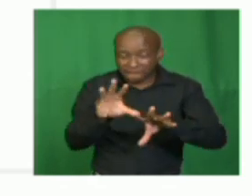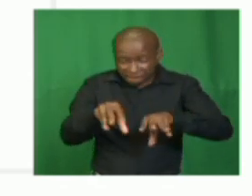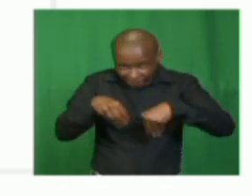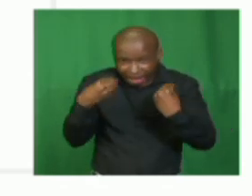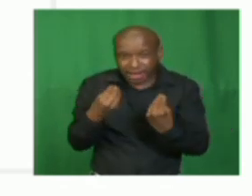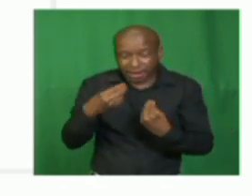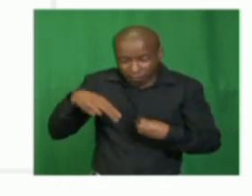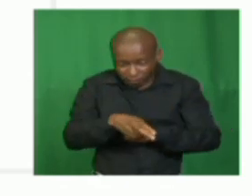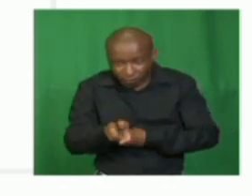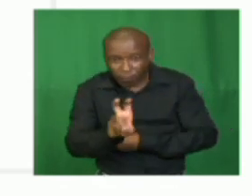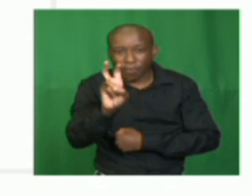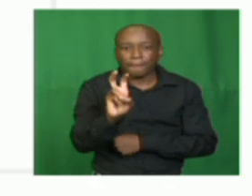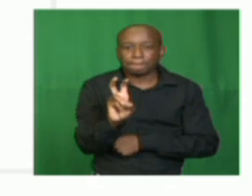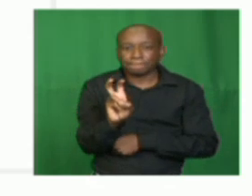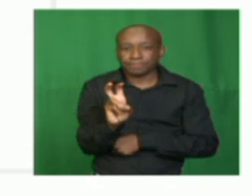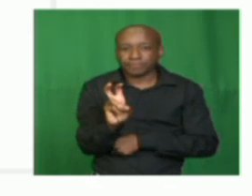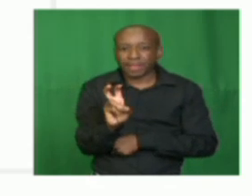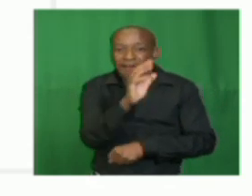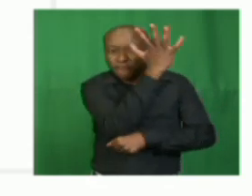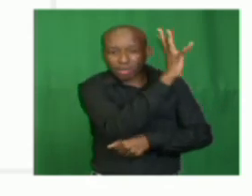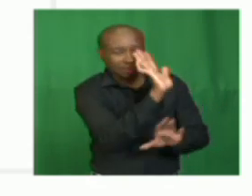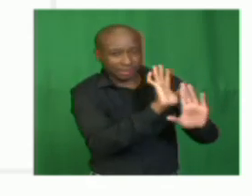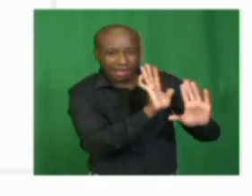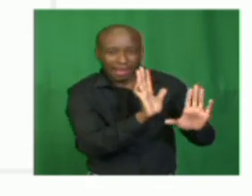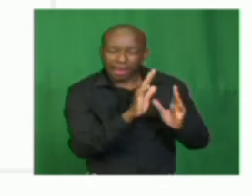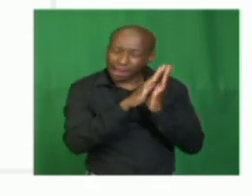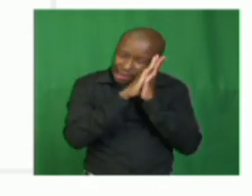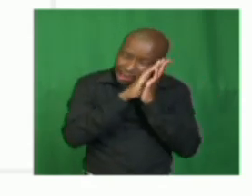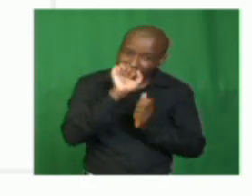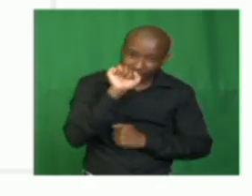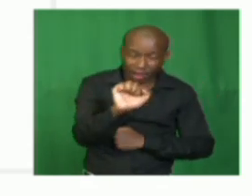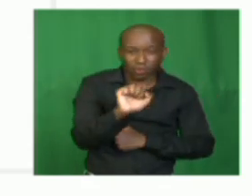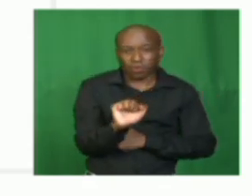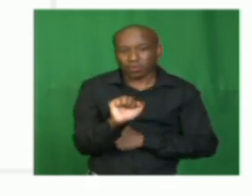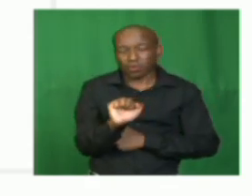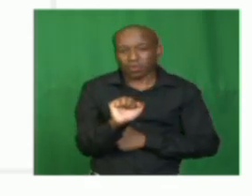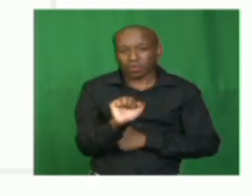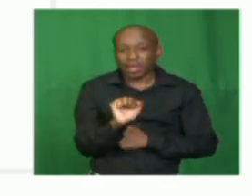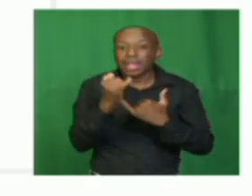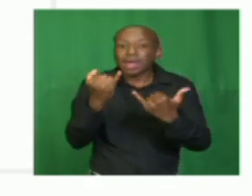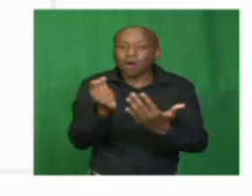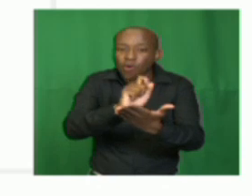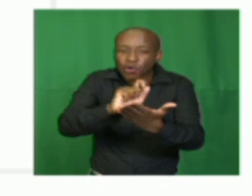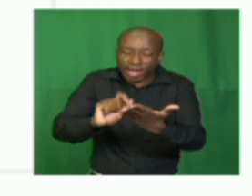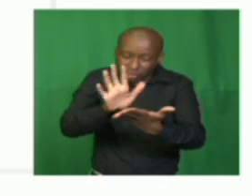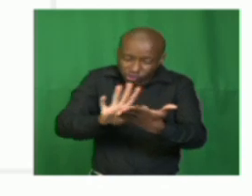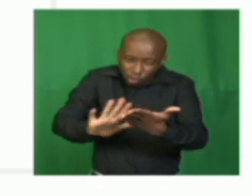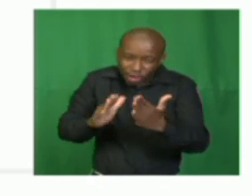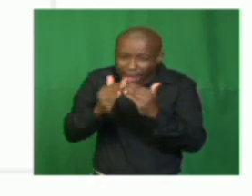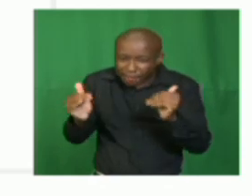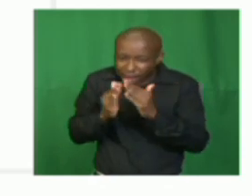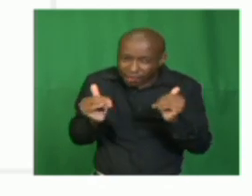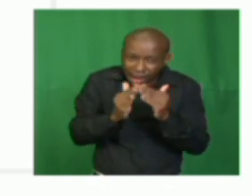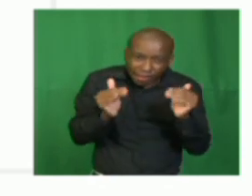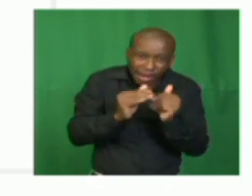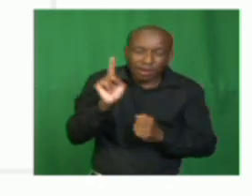snake. Not in the forest, but in the bedroom. Write a story of what happened. The structure